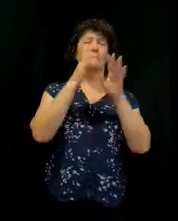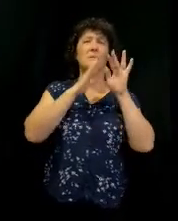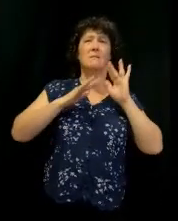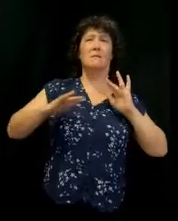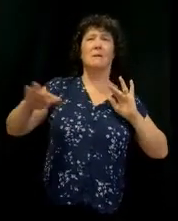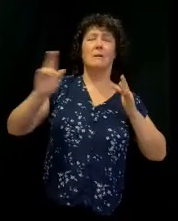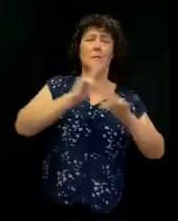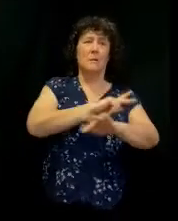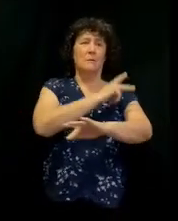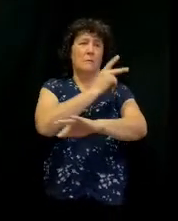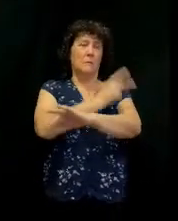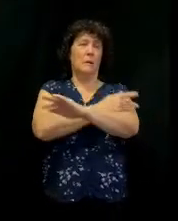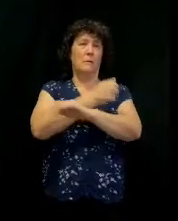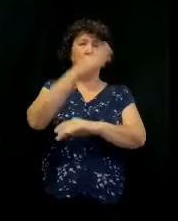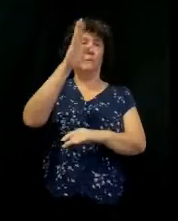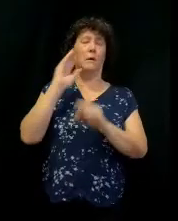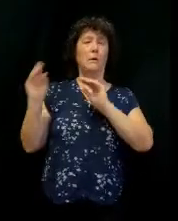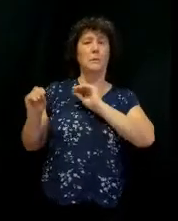of God to move.